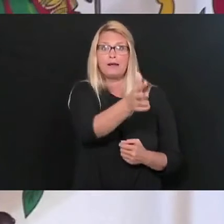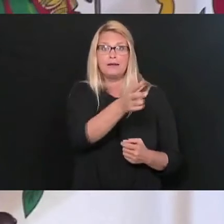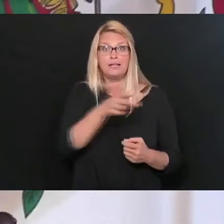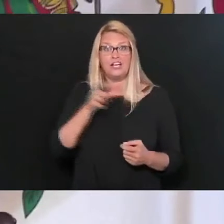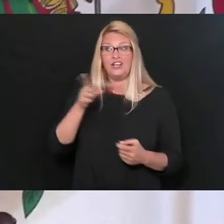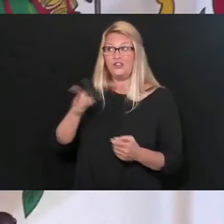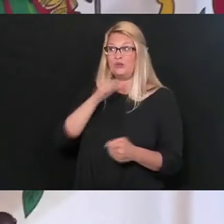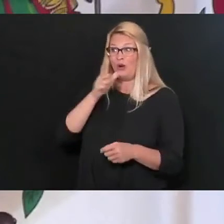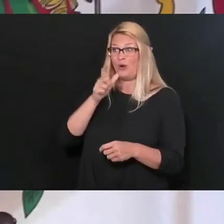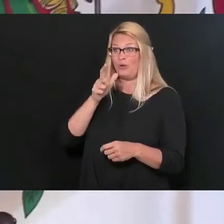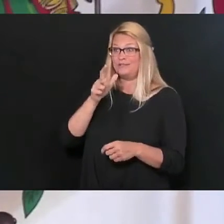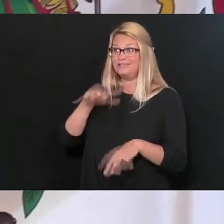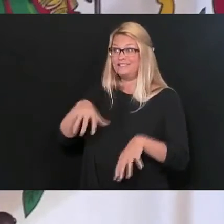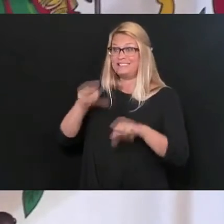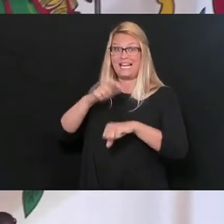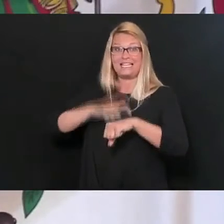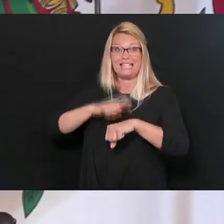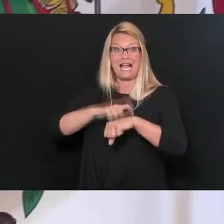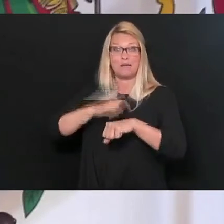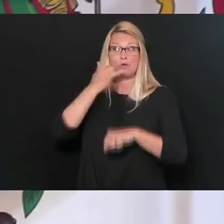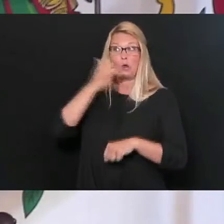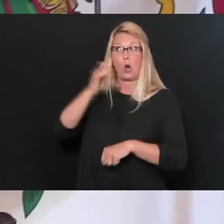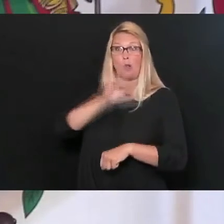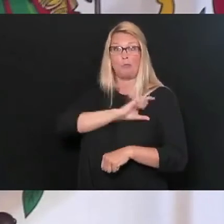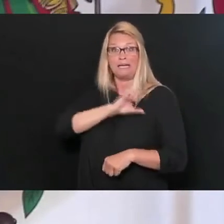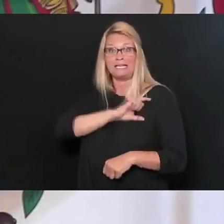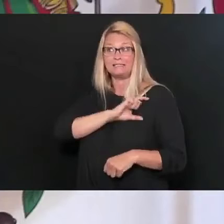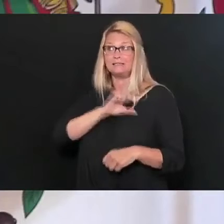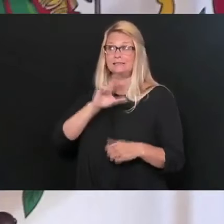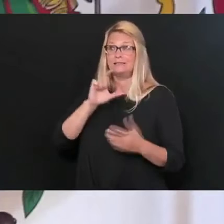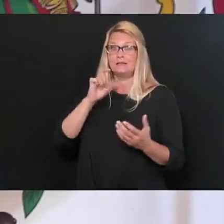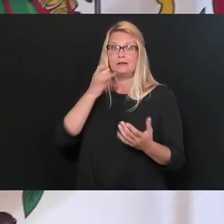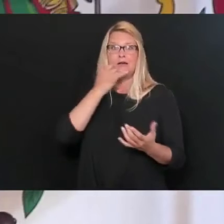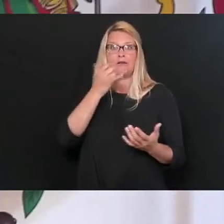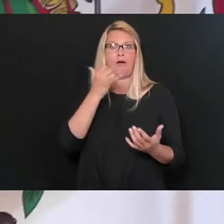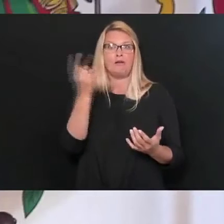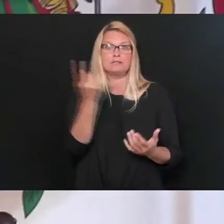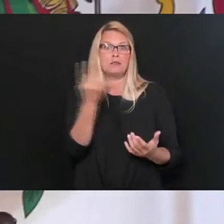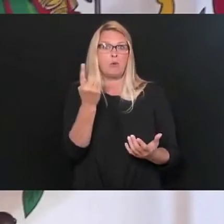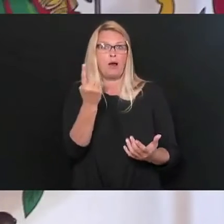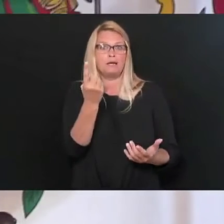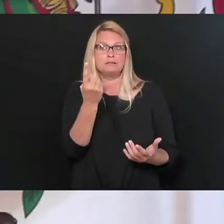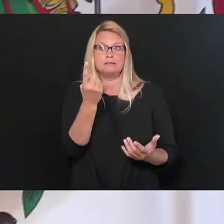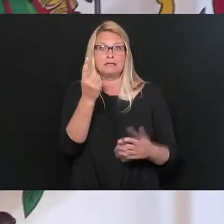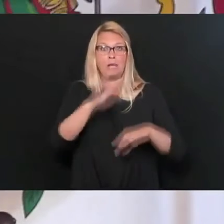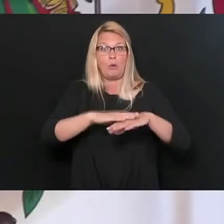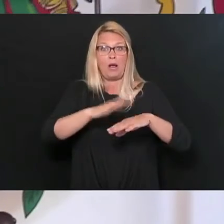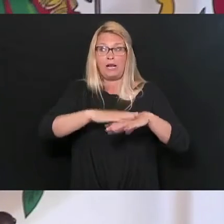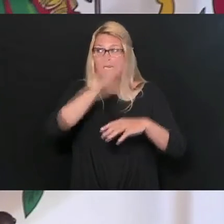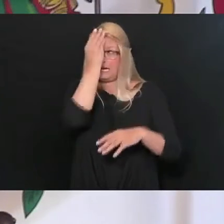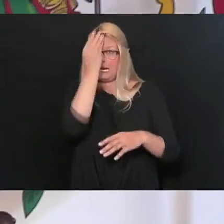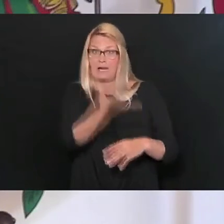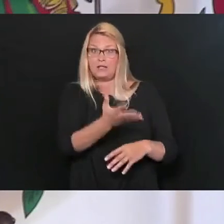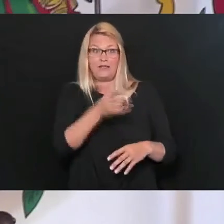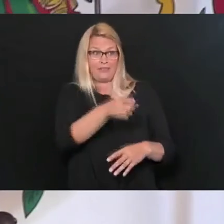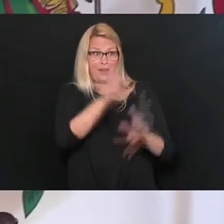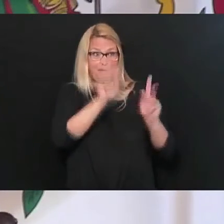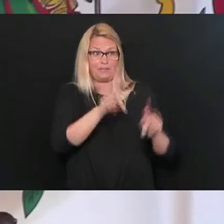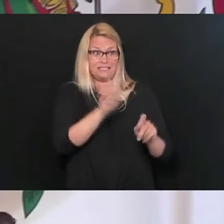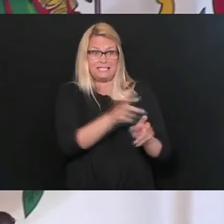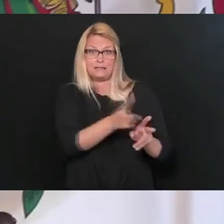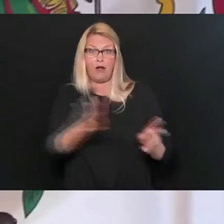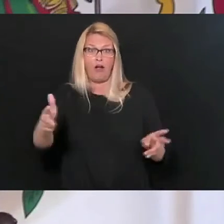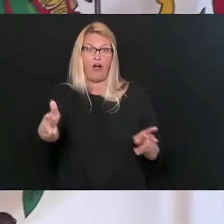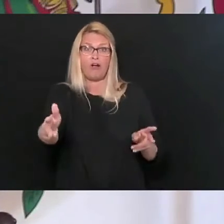take time to call the state police or call your local officials and everything and say, we got to get this person